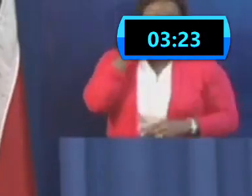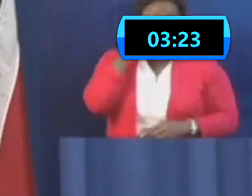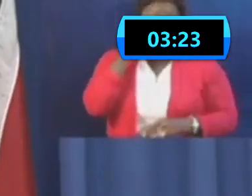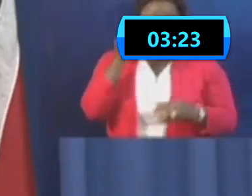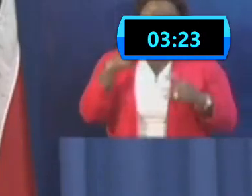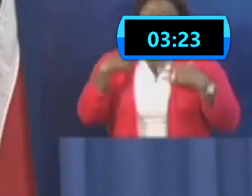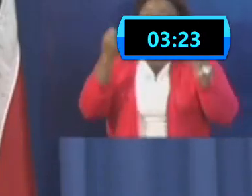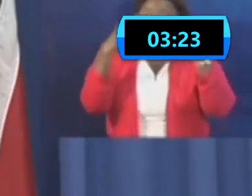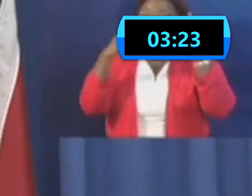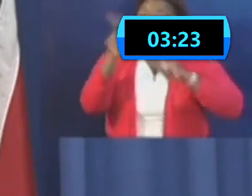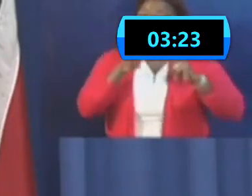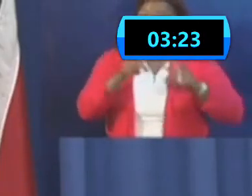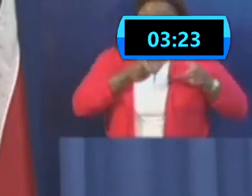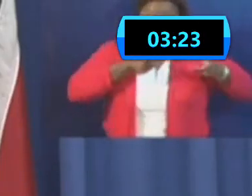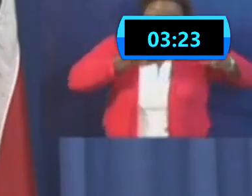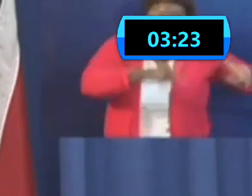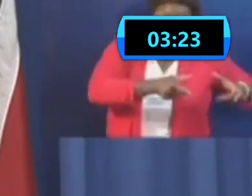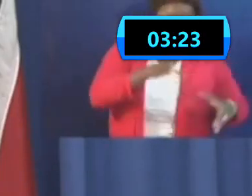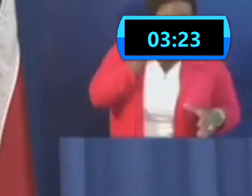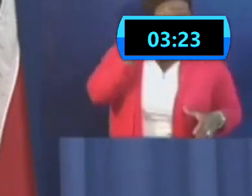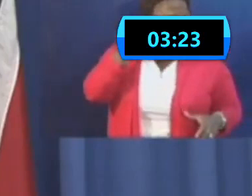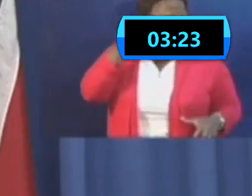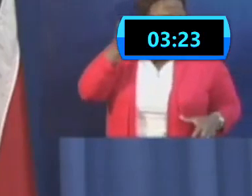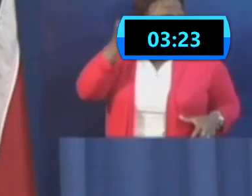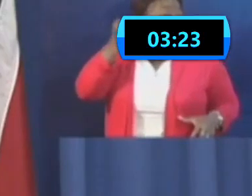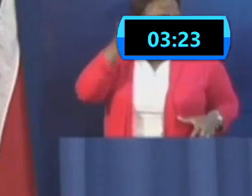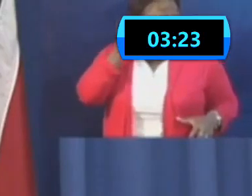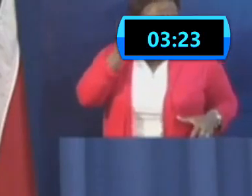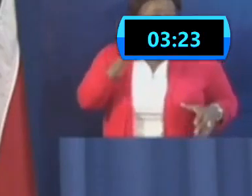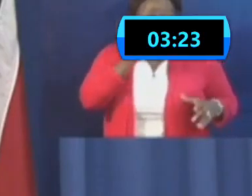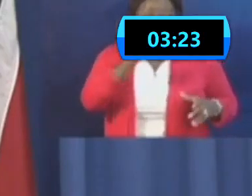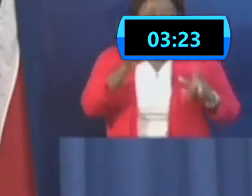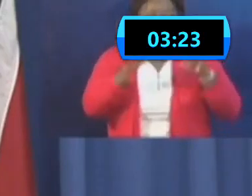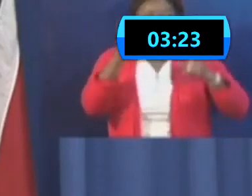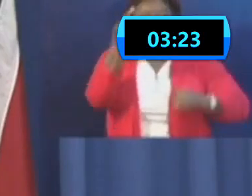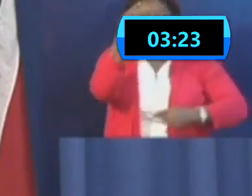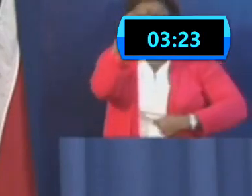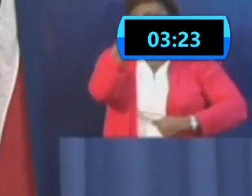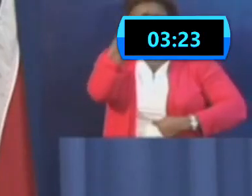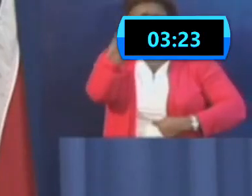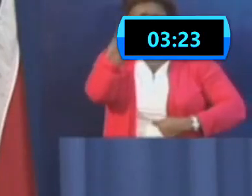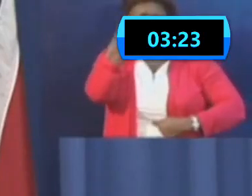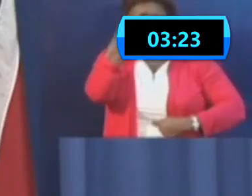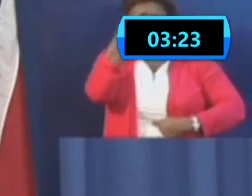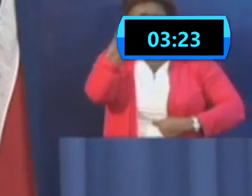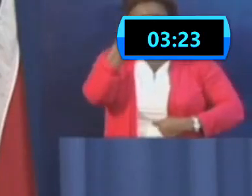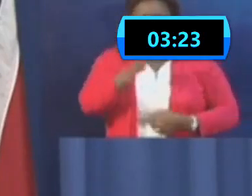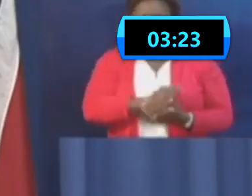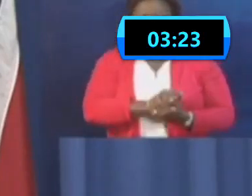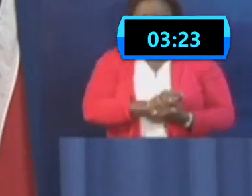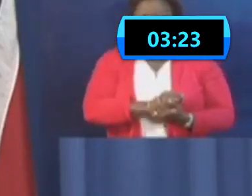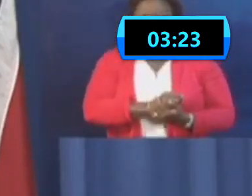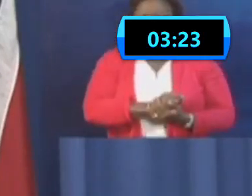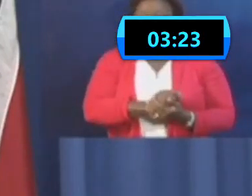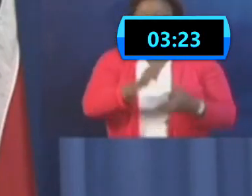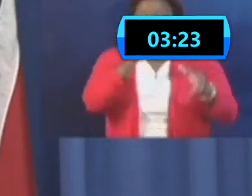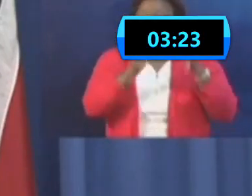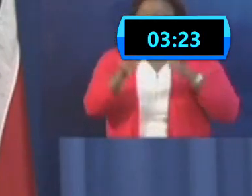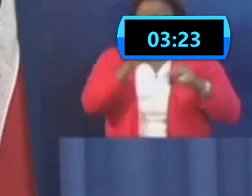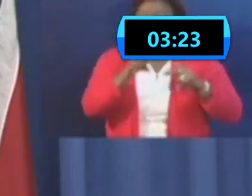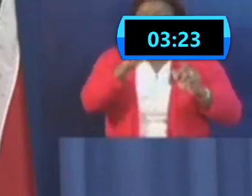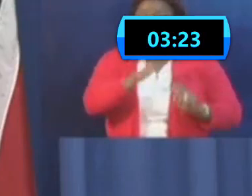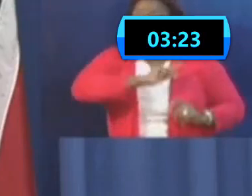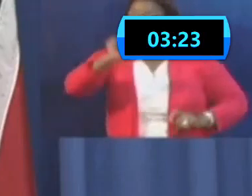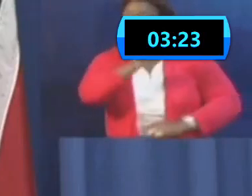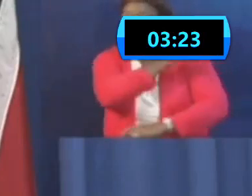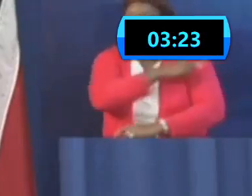number of people now at home nursing themselves in mild conditions. The ones that we need to bring into hospital are the ones that